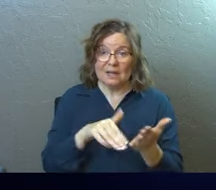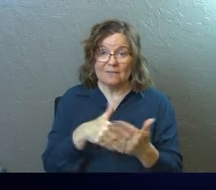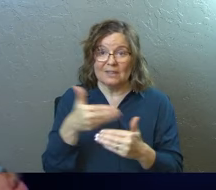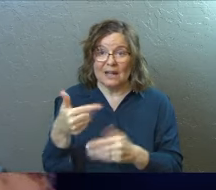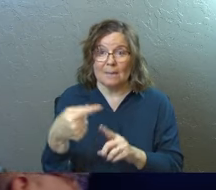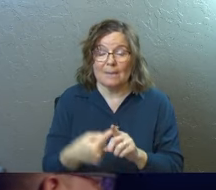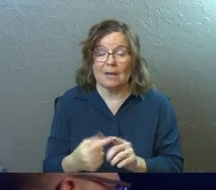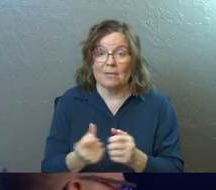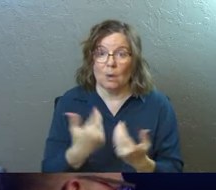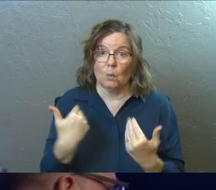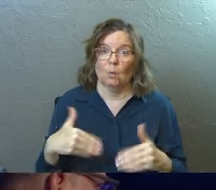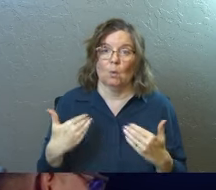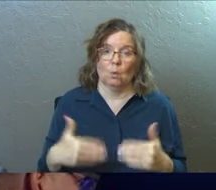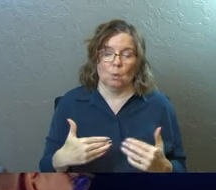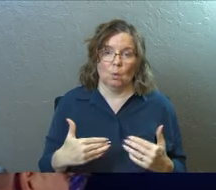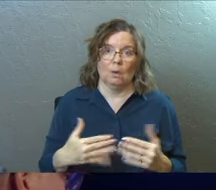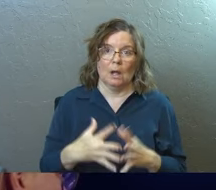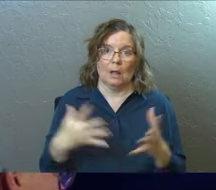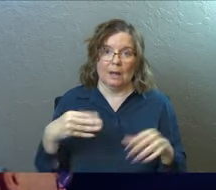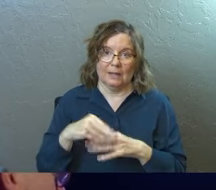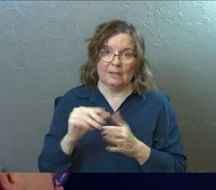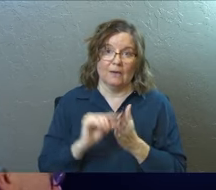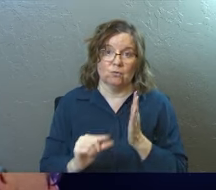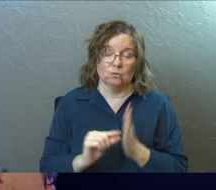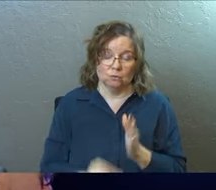for the next month. That's how massive that verse is.